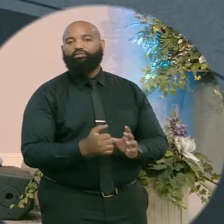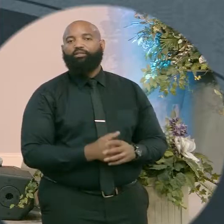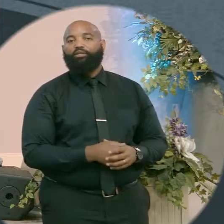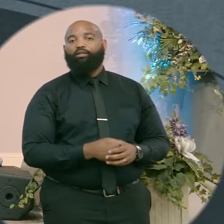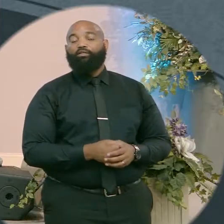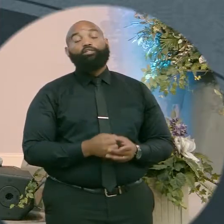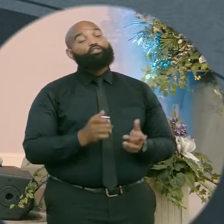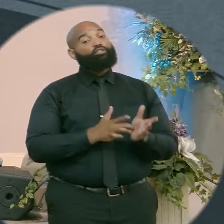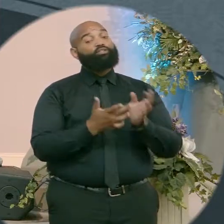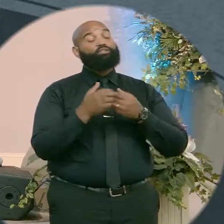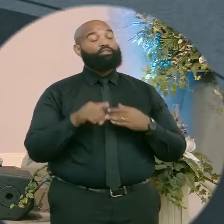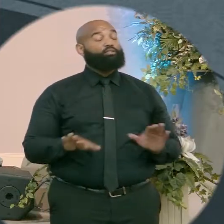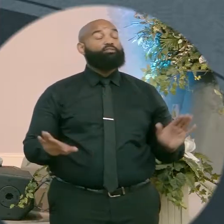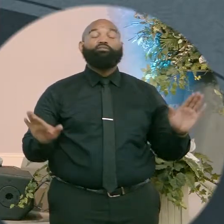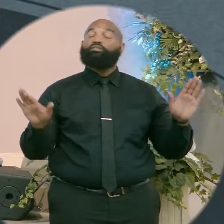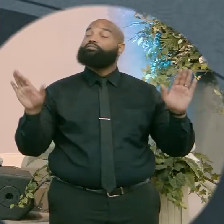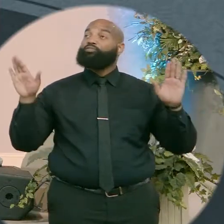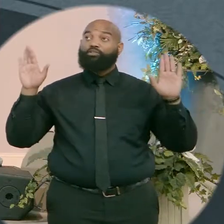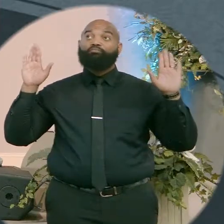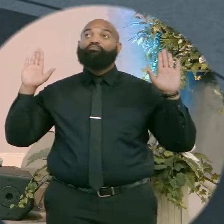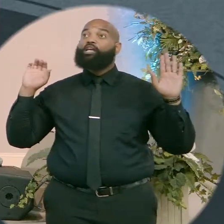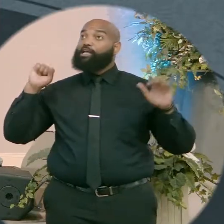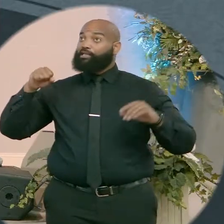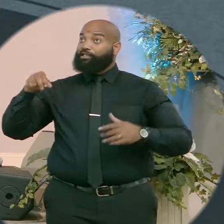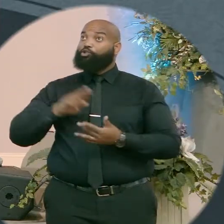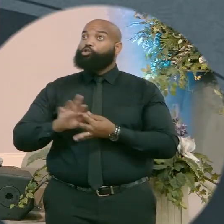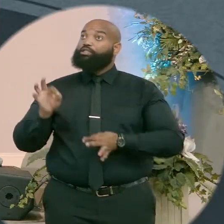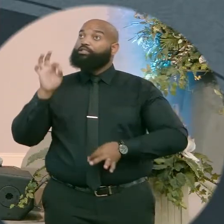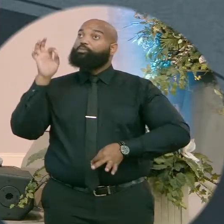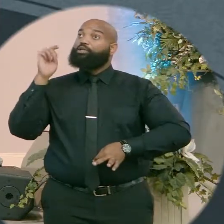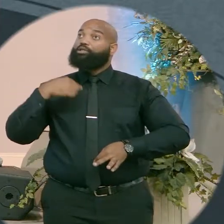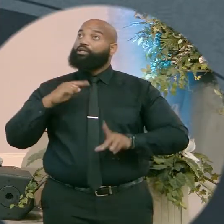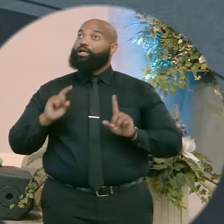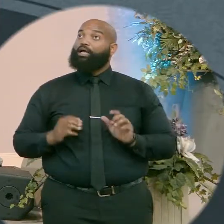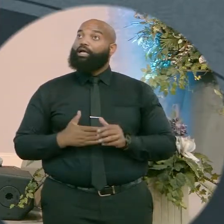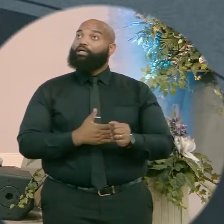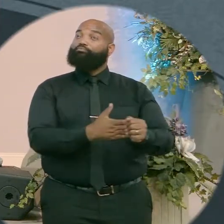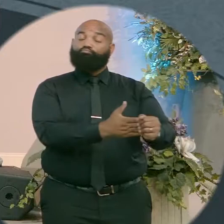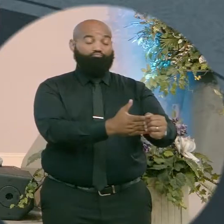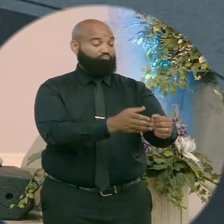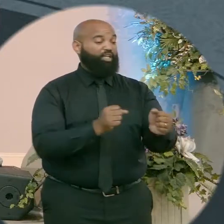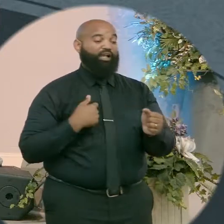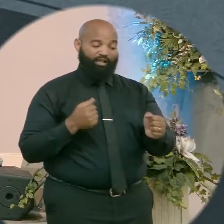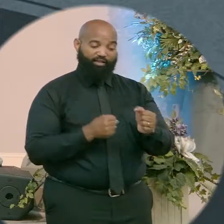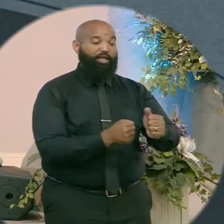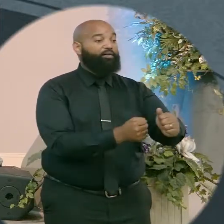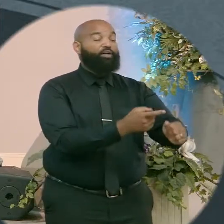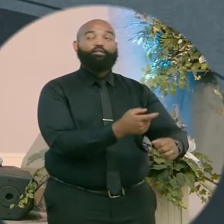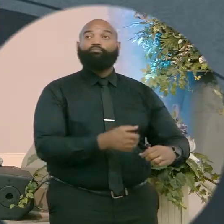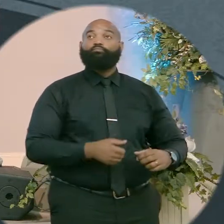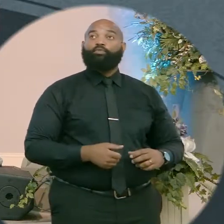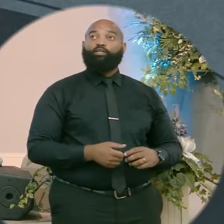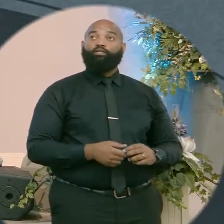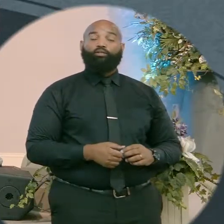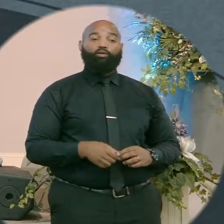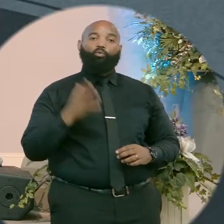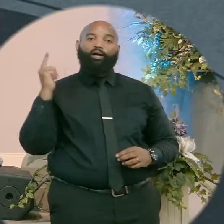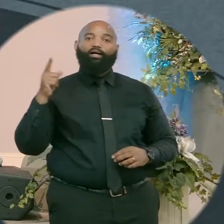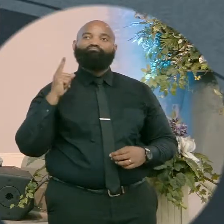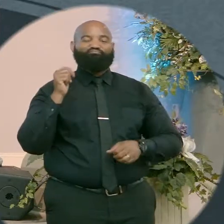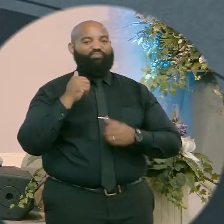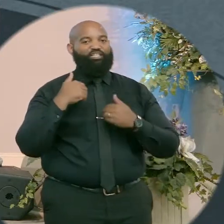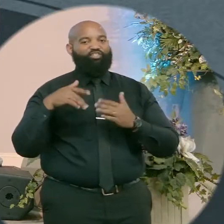spirit and he embraces this text because there's a job for us to do. There's a job for him to do. See, the lesson